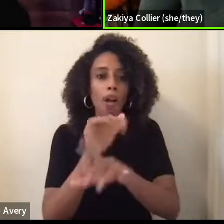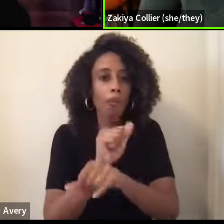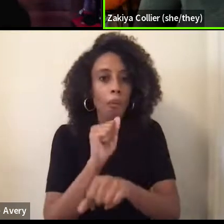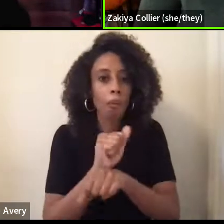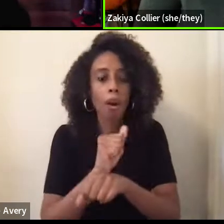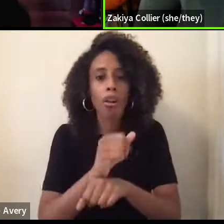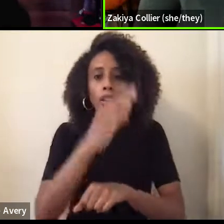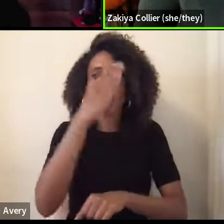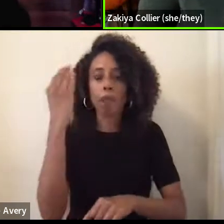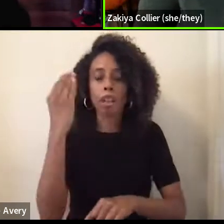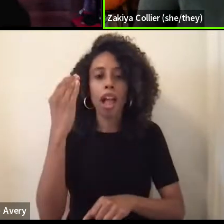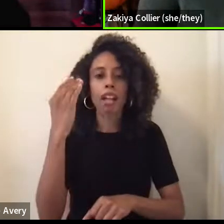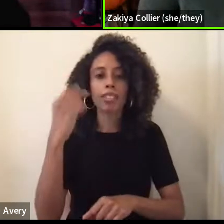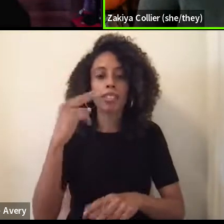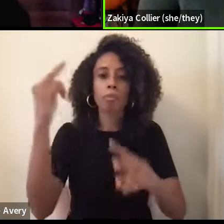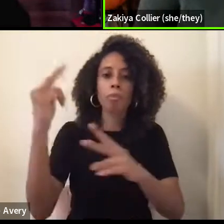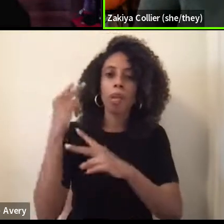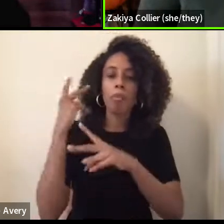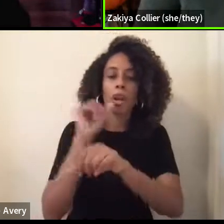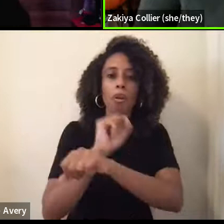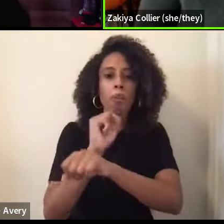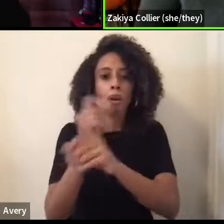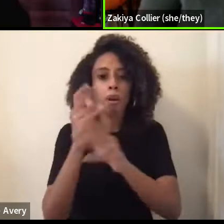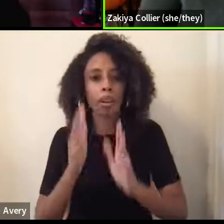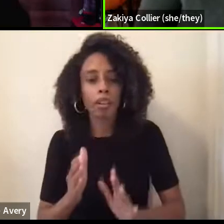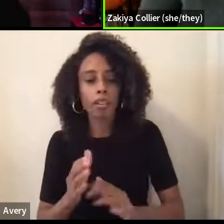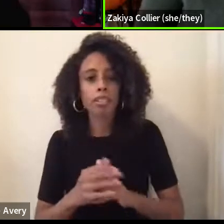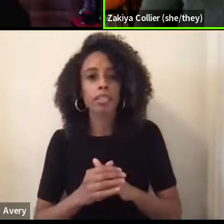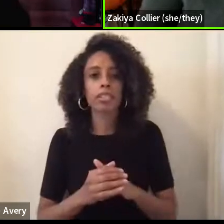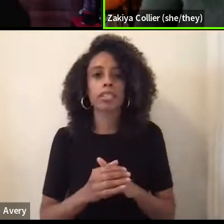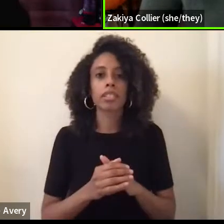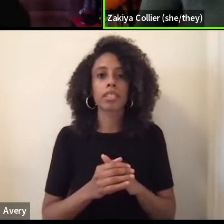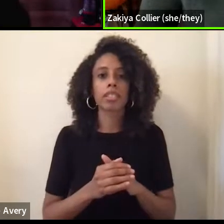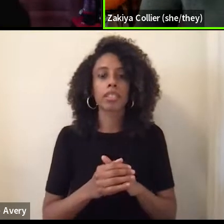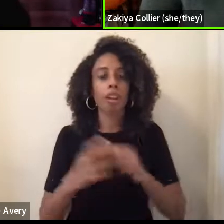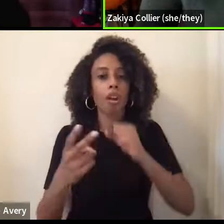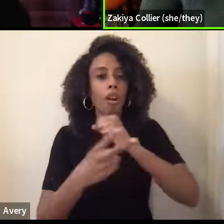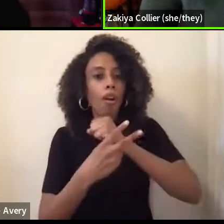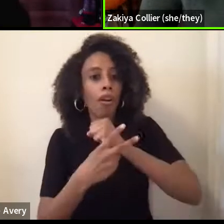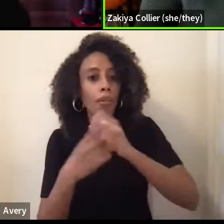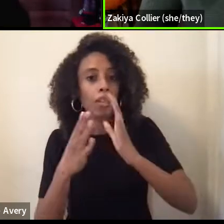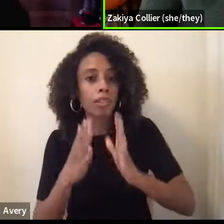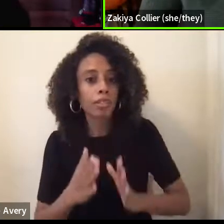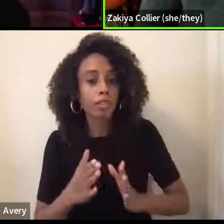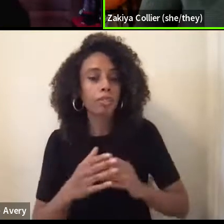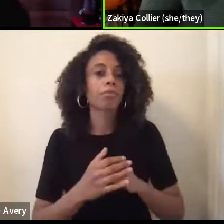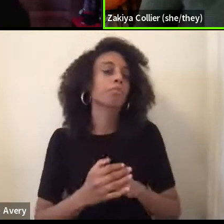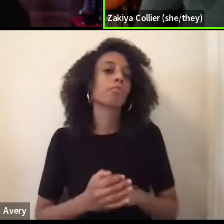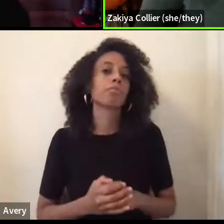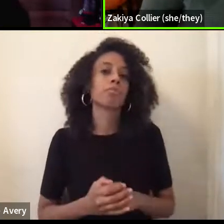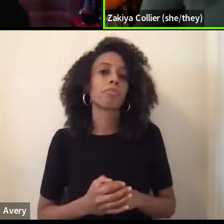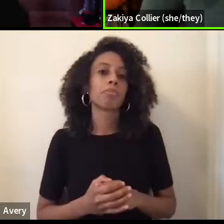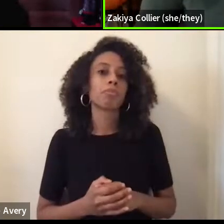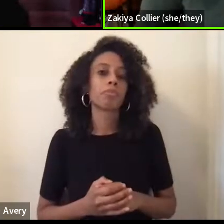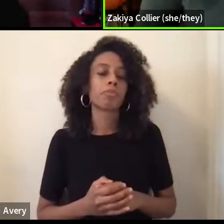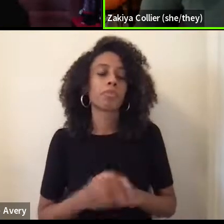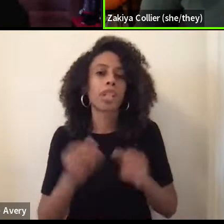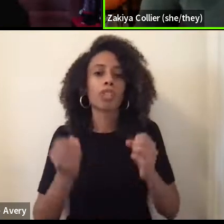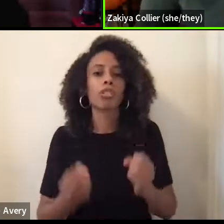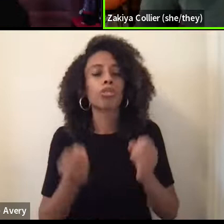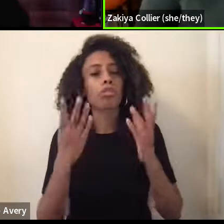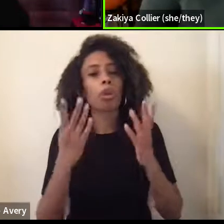of black memory workers, um, you know, and archivists and, uh, there's so many amazing,